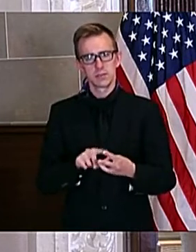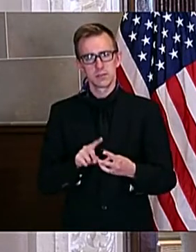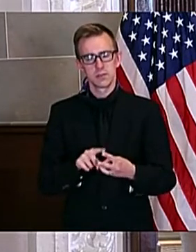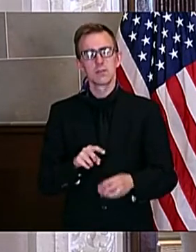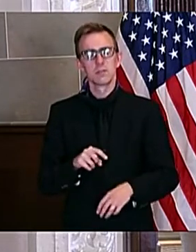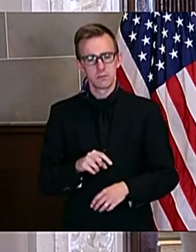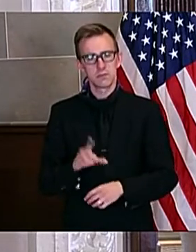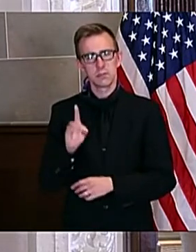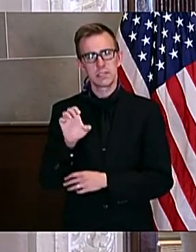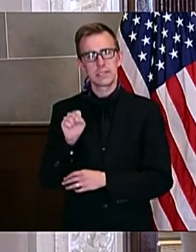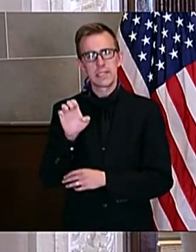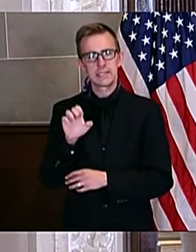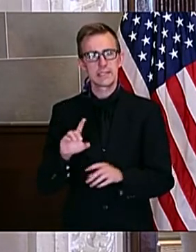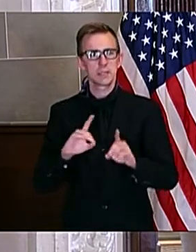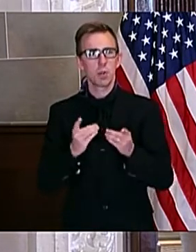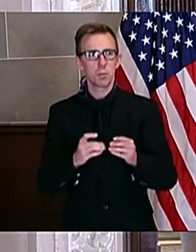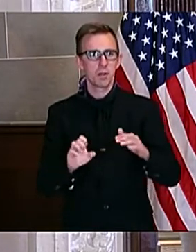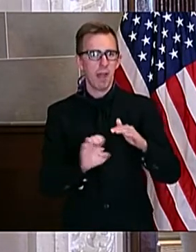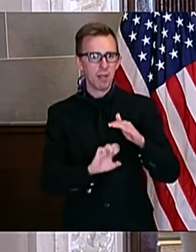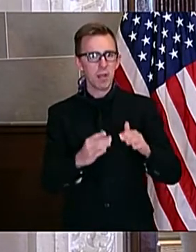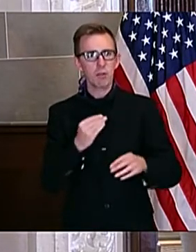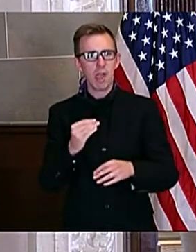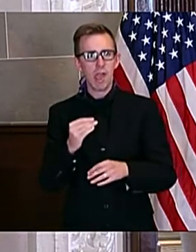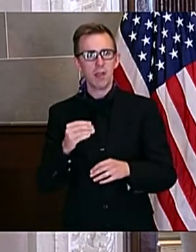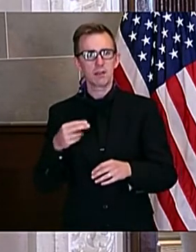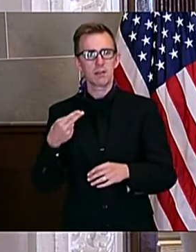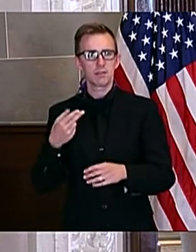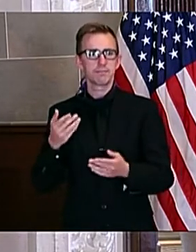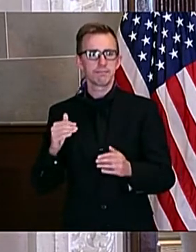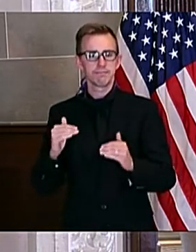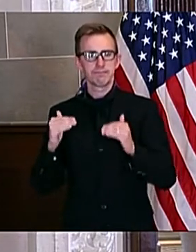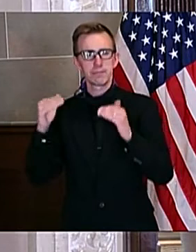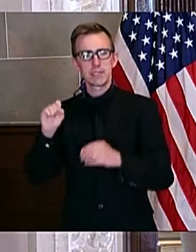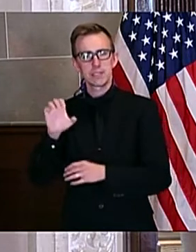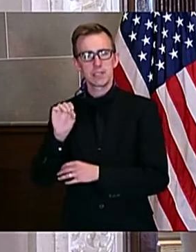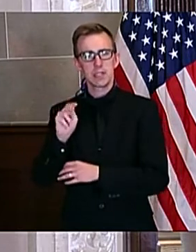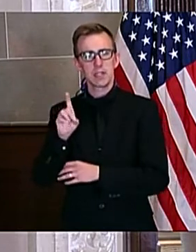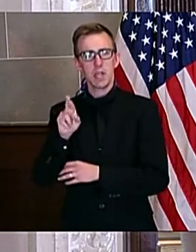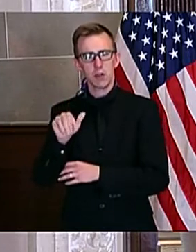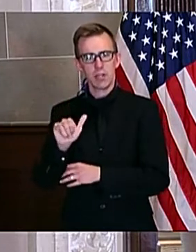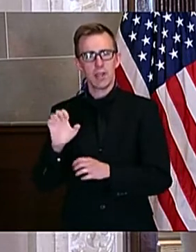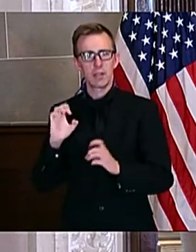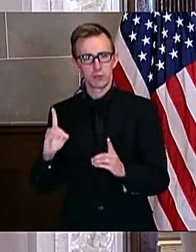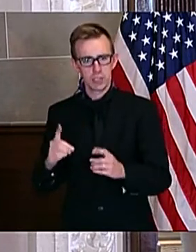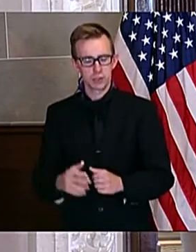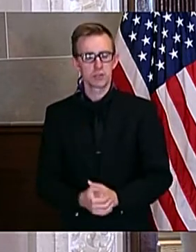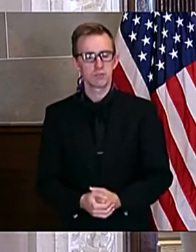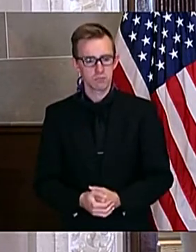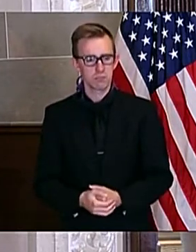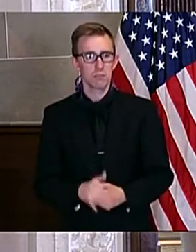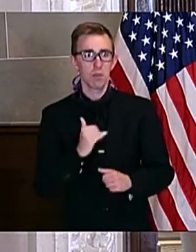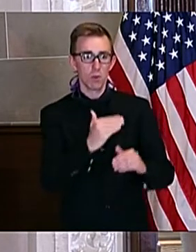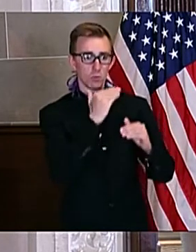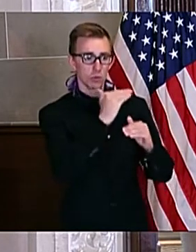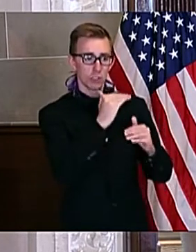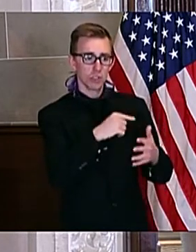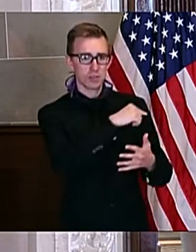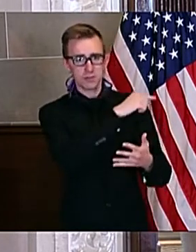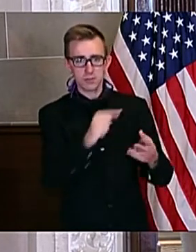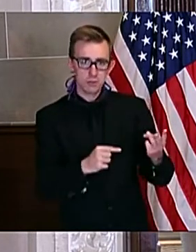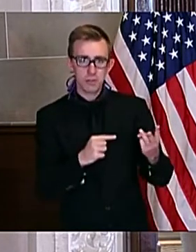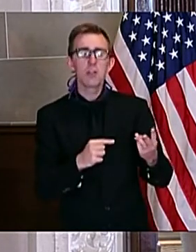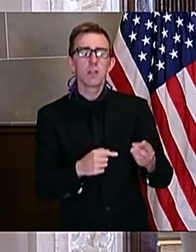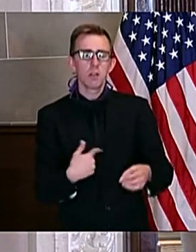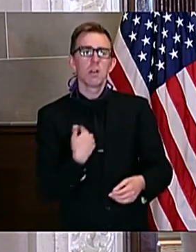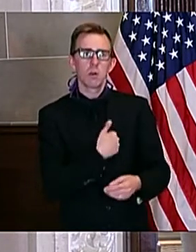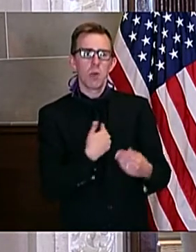Secondary Education. Of this round of restrictions, over $41 million in